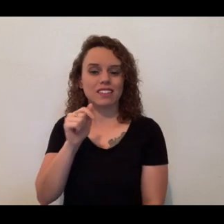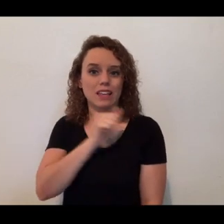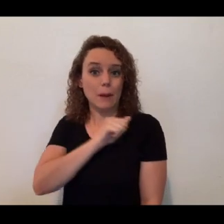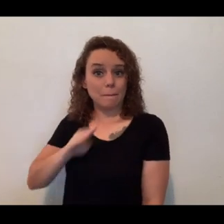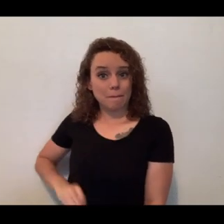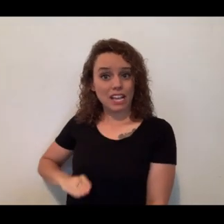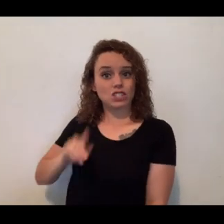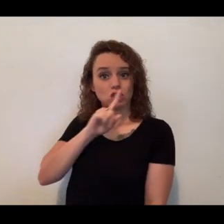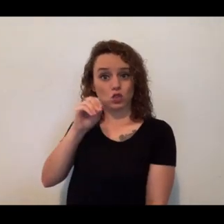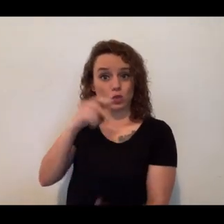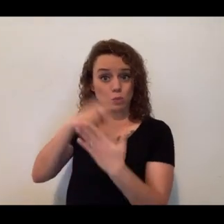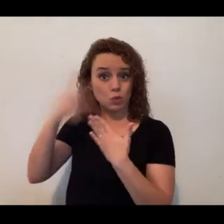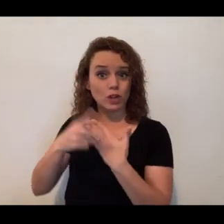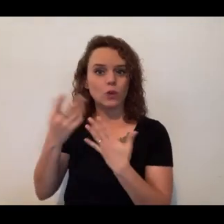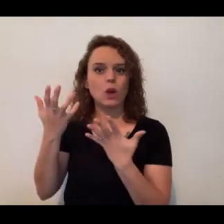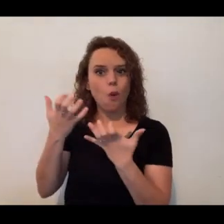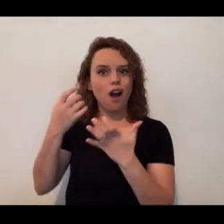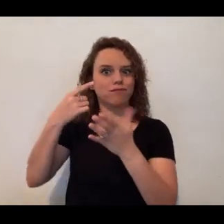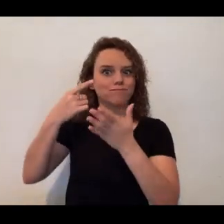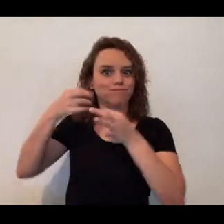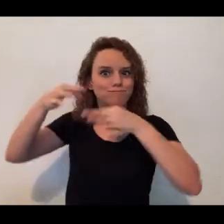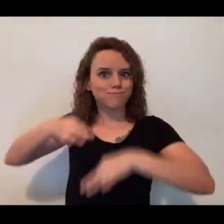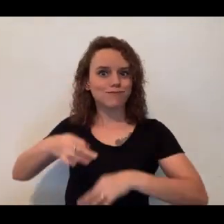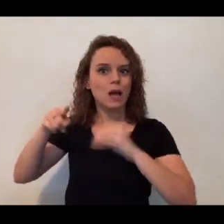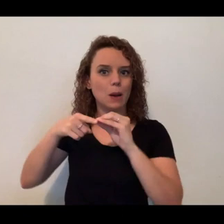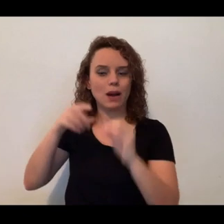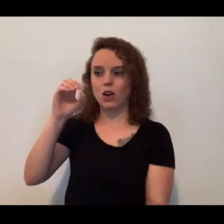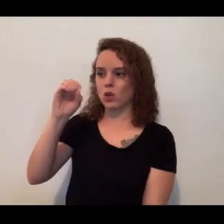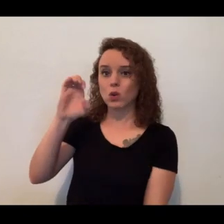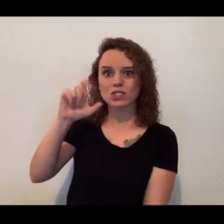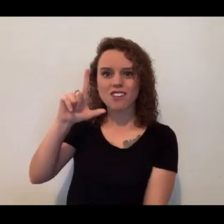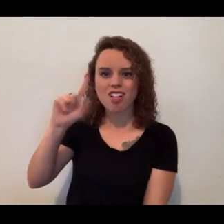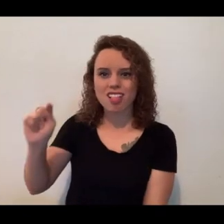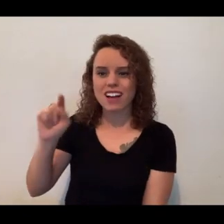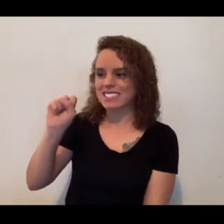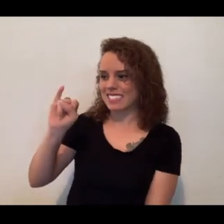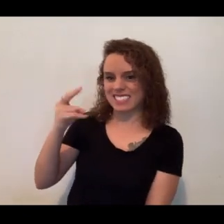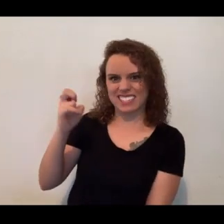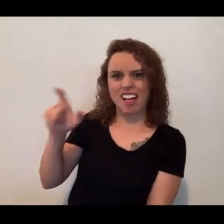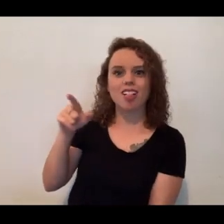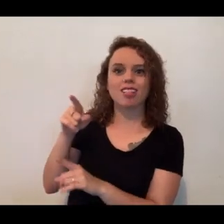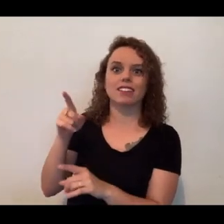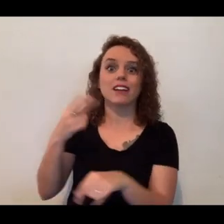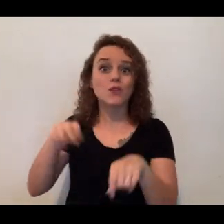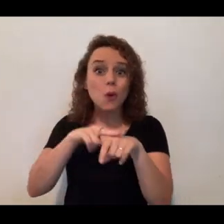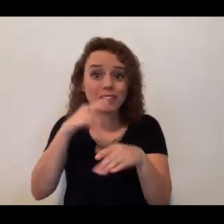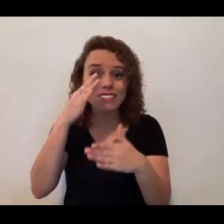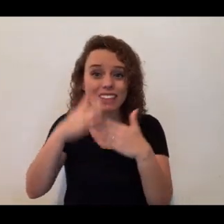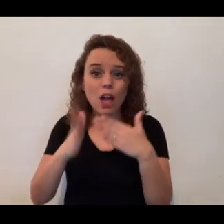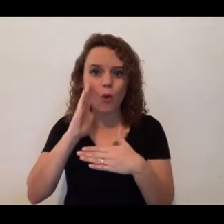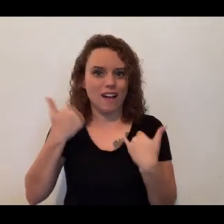today, I'm here to tell you a little bit about ocelots, Ciel, and of course, I will try to leave some time to answer your questions.